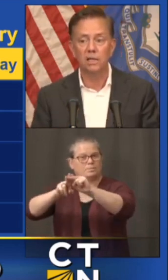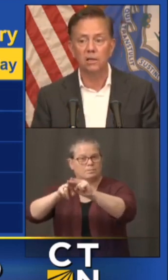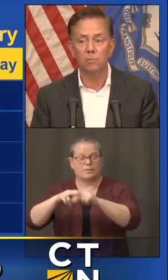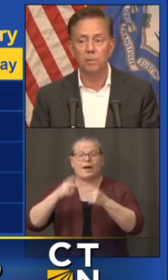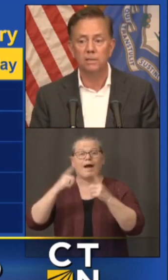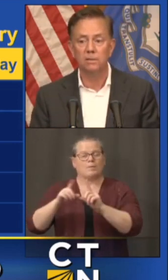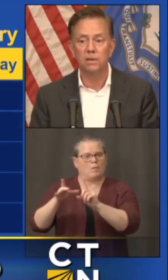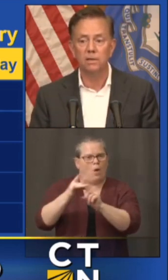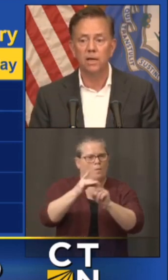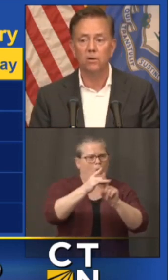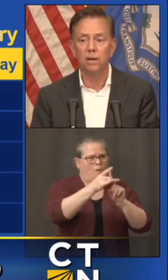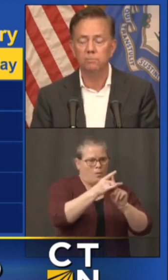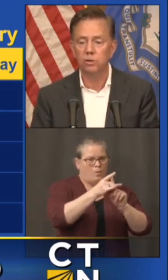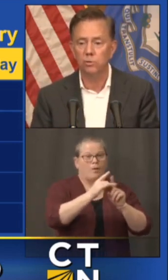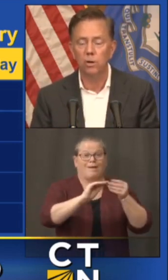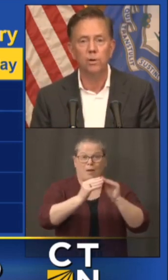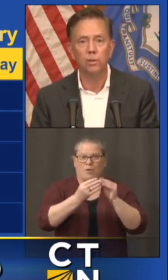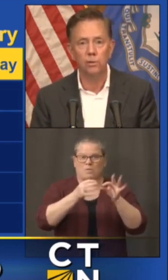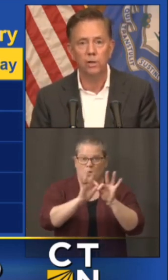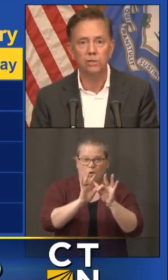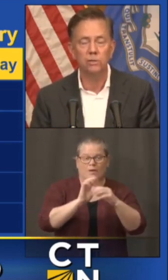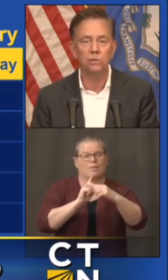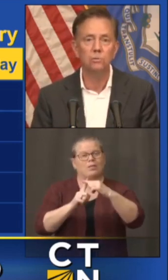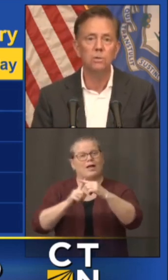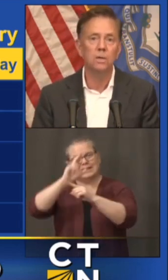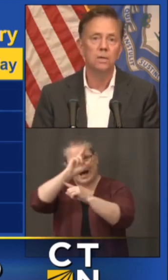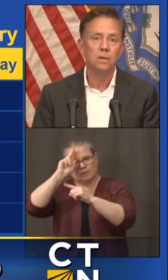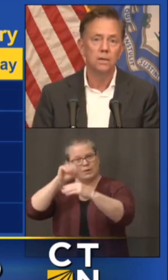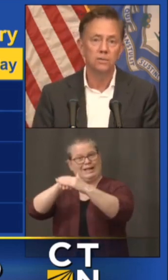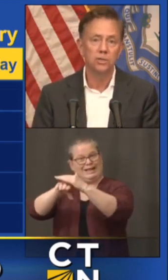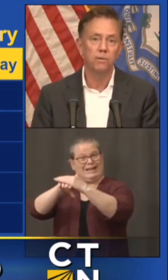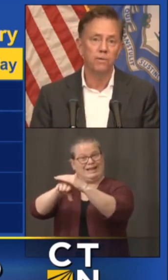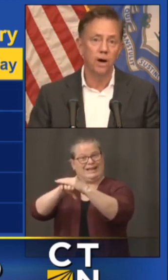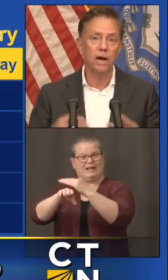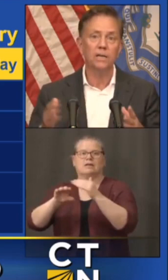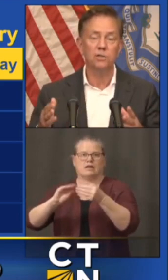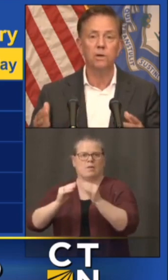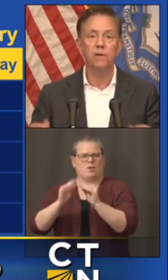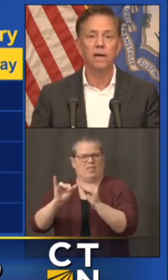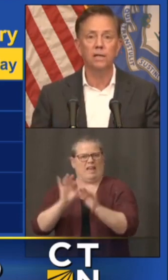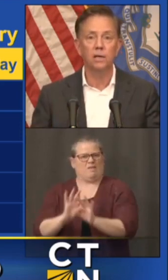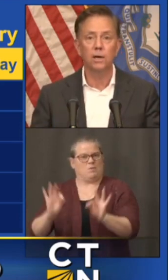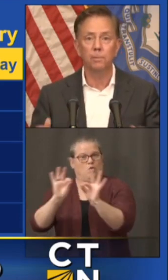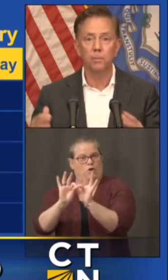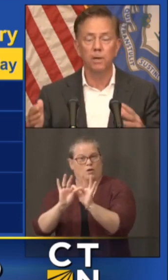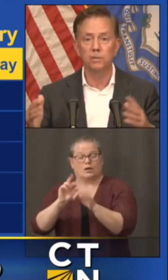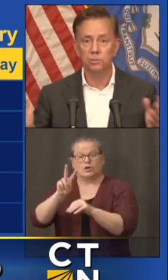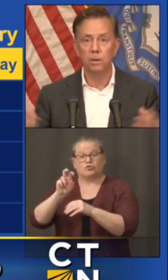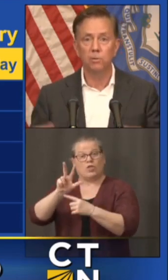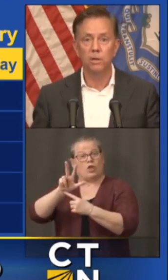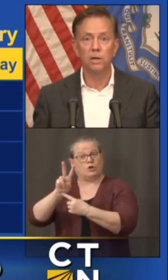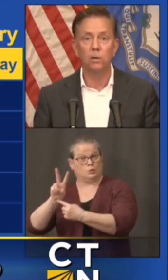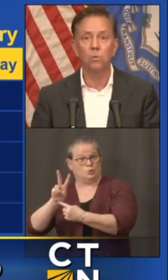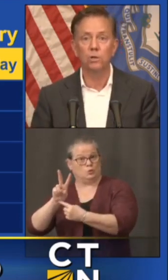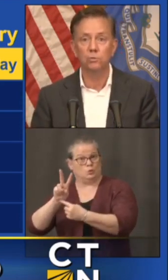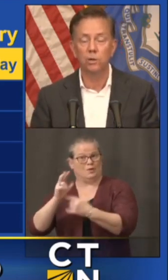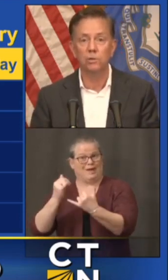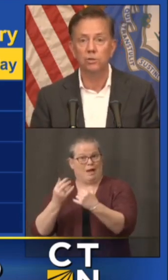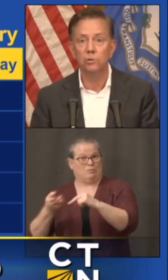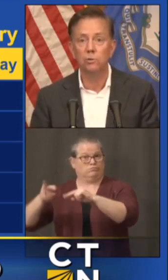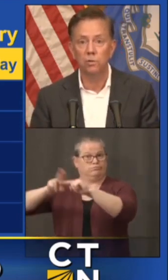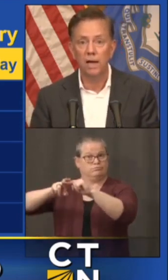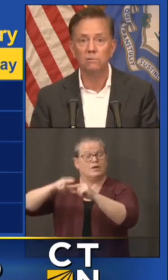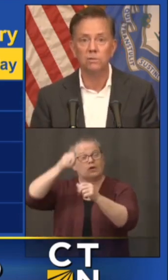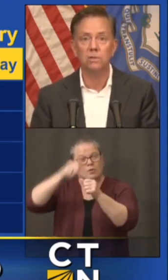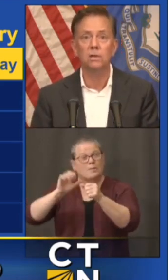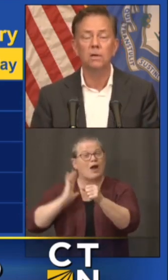lag a little bit they are up 232 some of our highest we've had in a couple of months remember at our worst we were